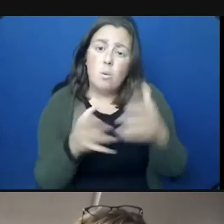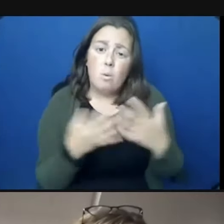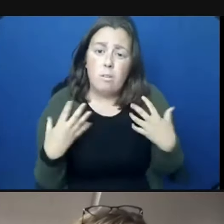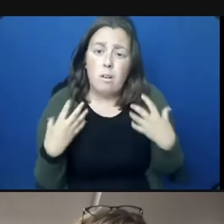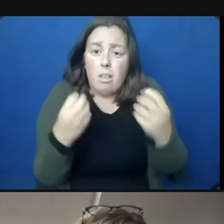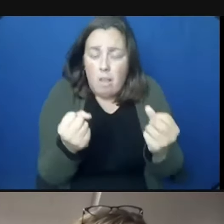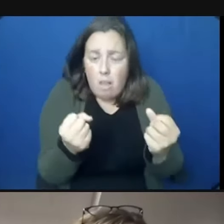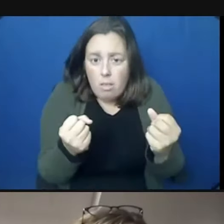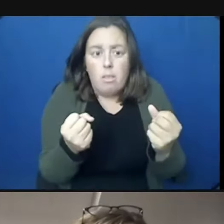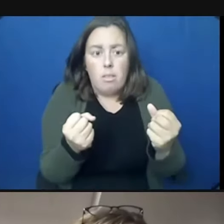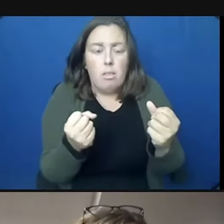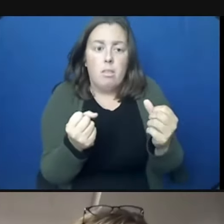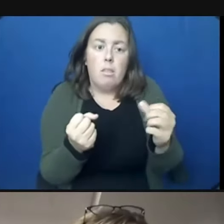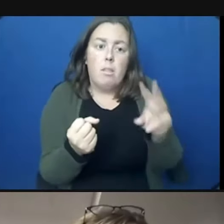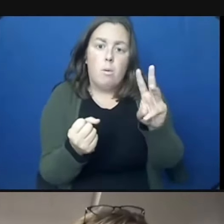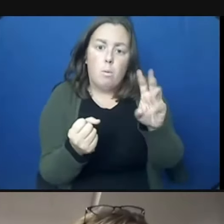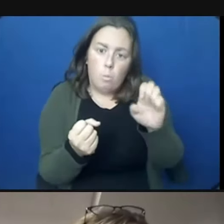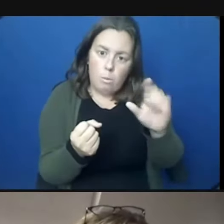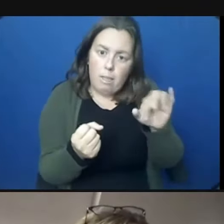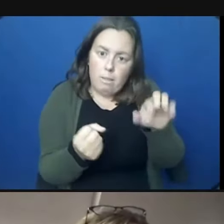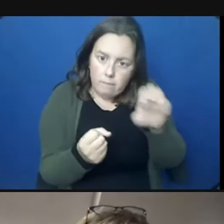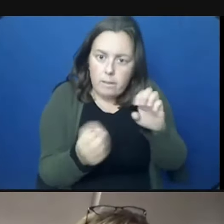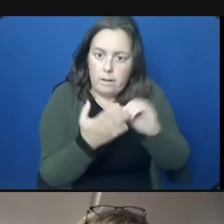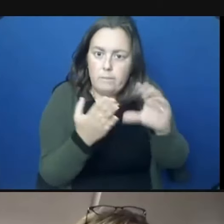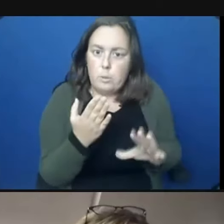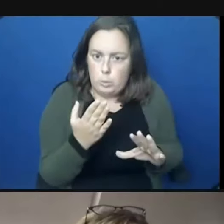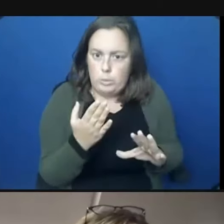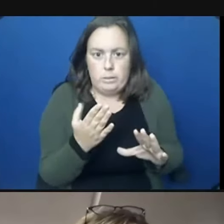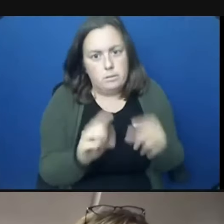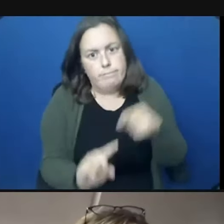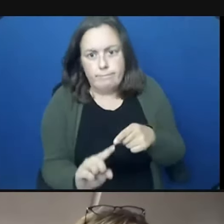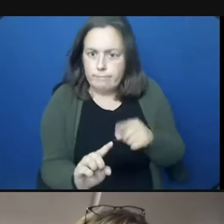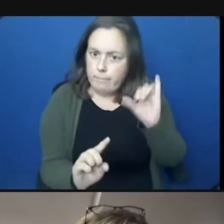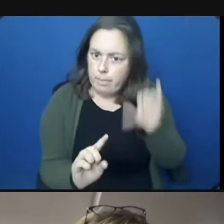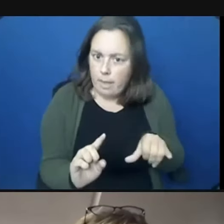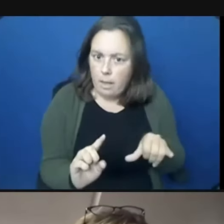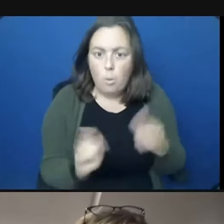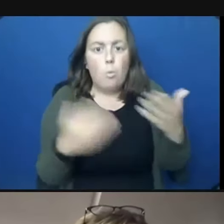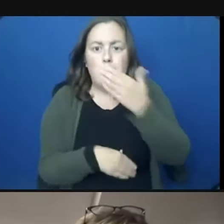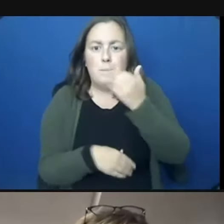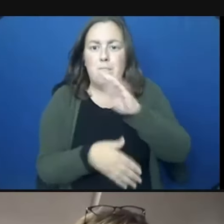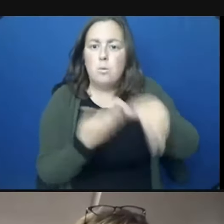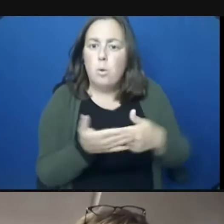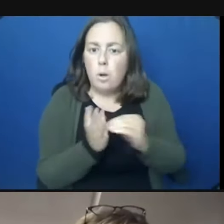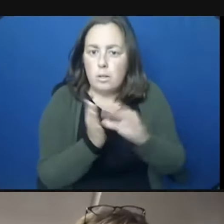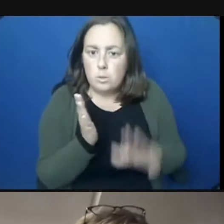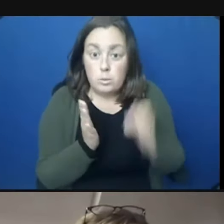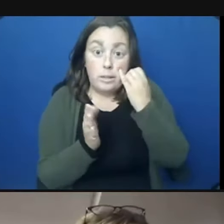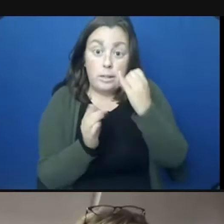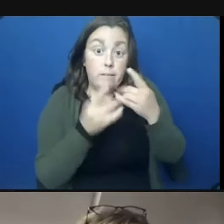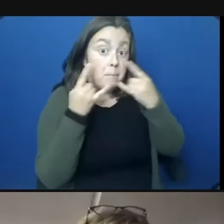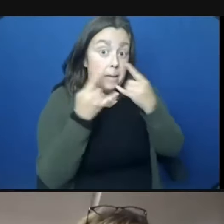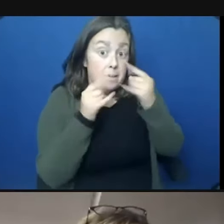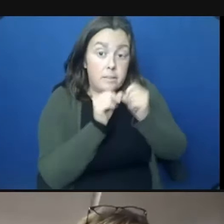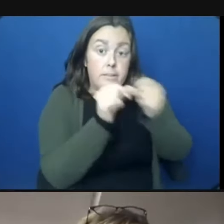must also be considered. We must ask, what is best for all students? With the continued masking mandate, we would be able to keep a consistent educational